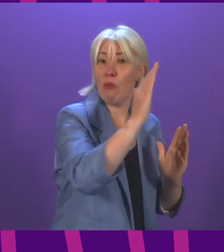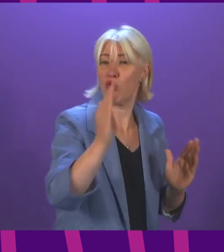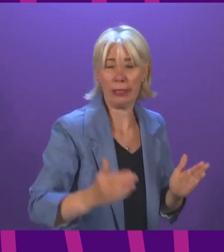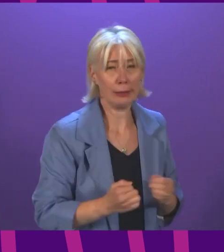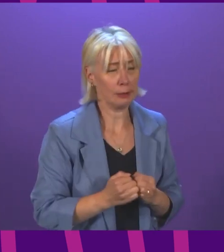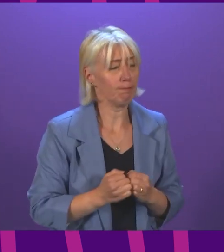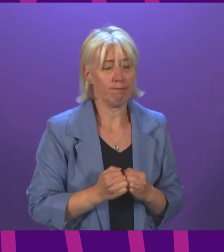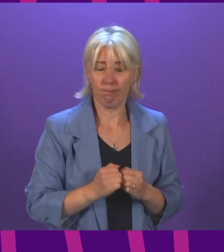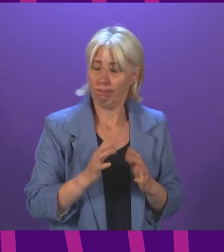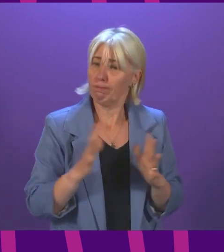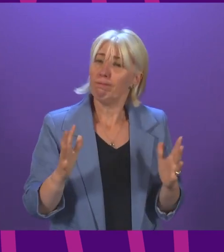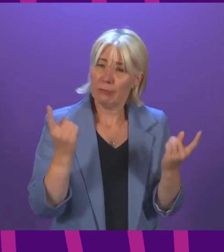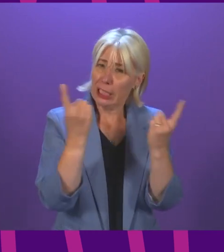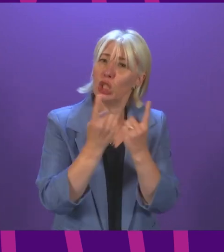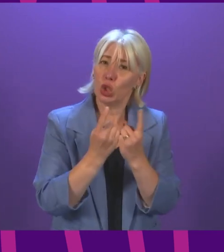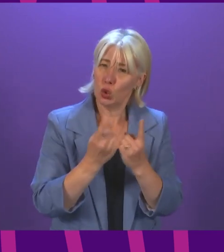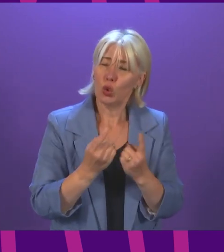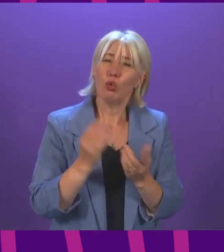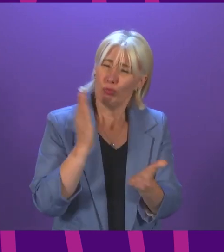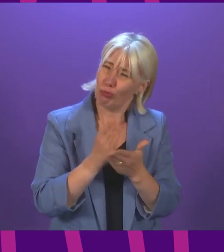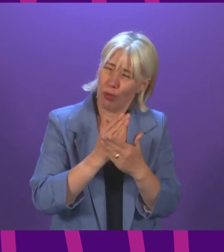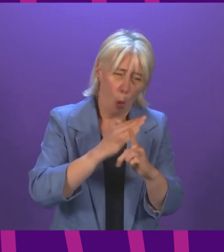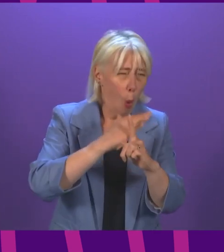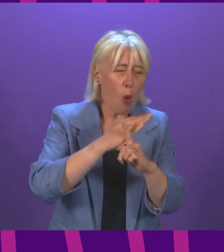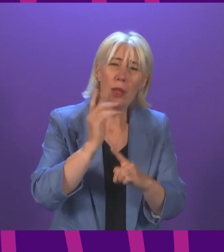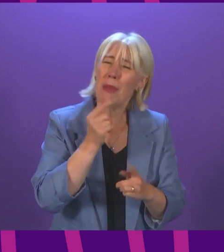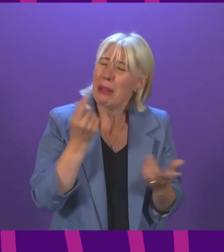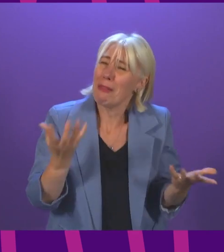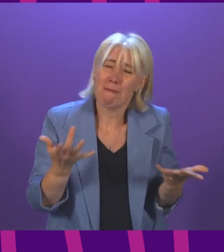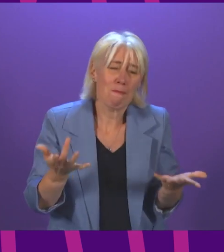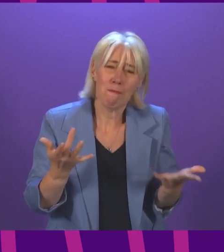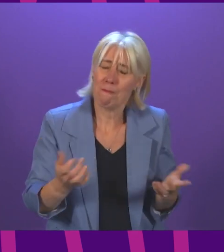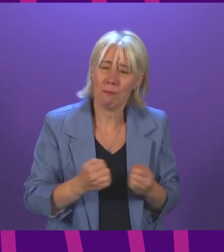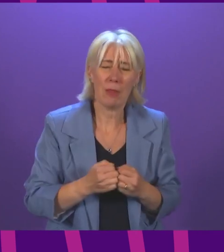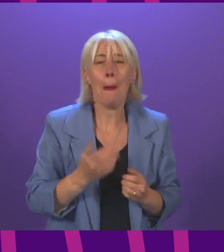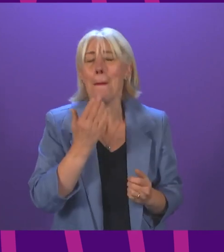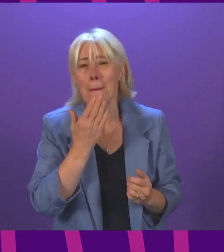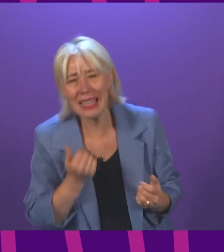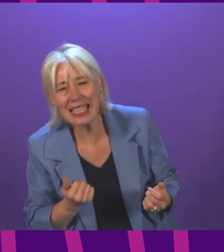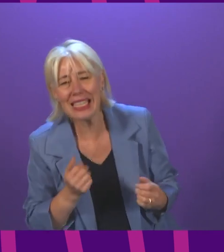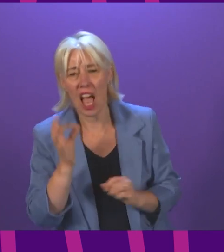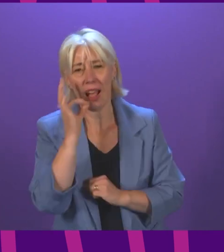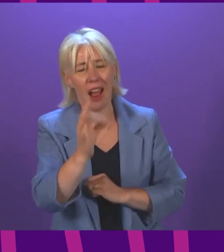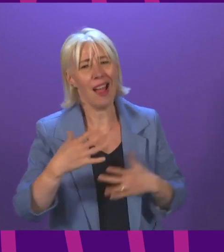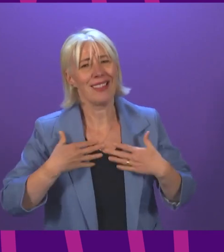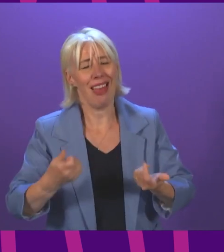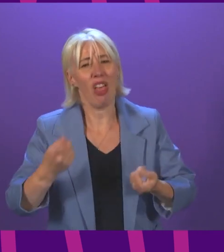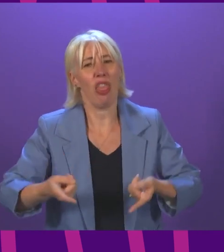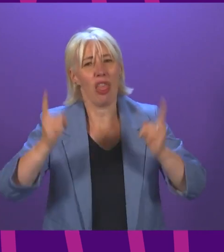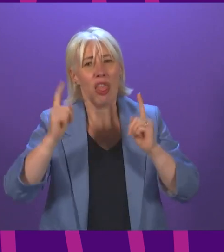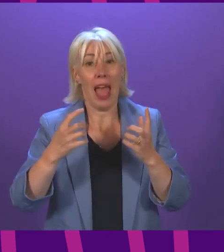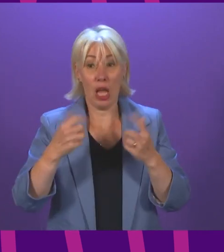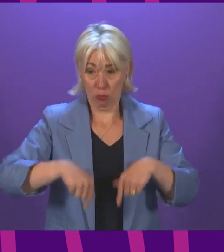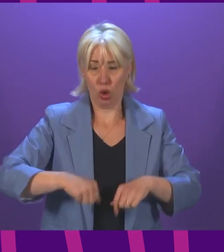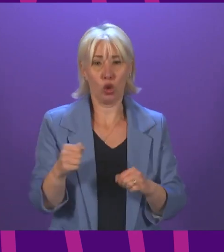a real issue, particularly for older residents. Can I therefore ask the Cabinet Secretary how the